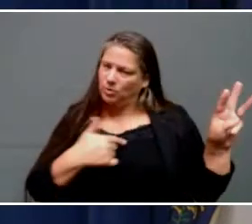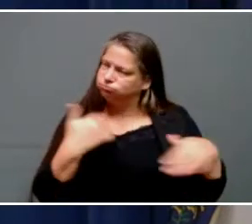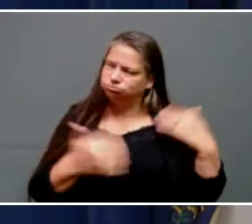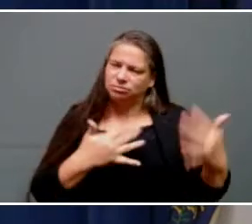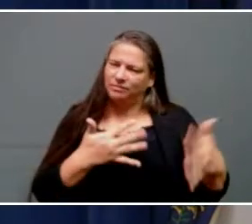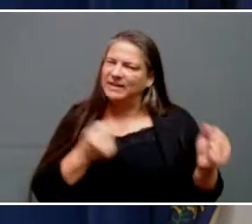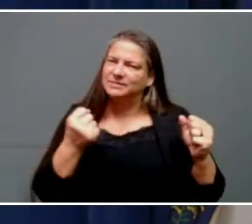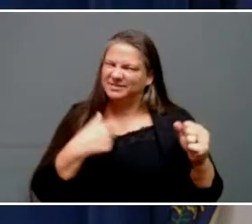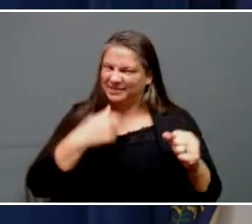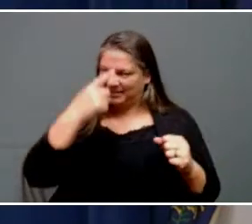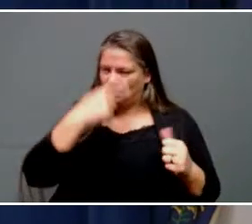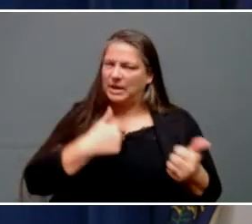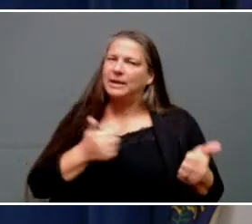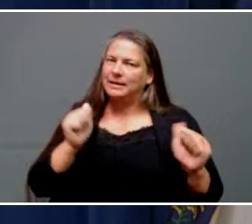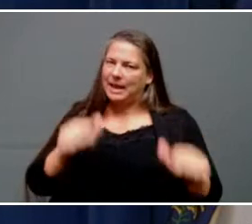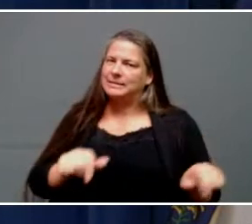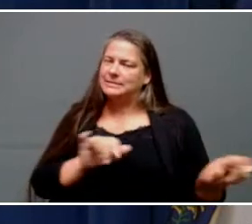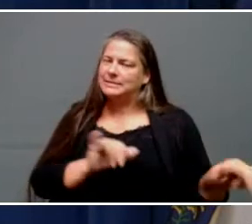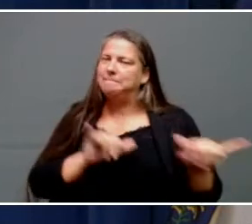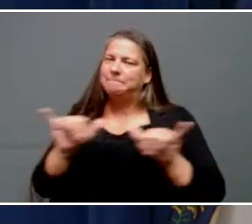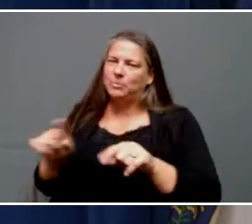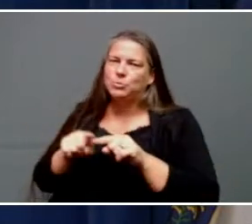can we can hit that same goal.